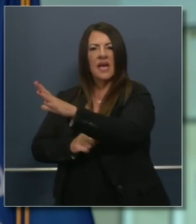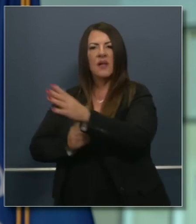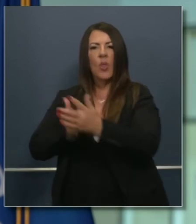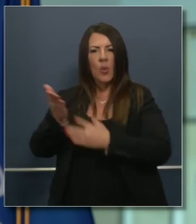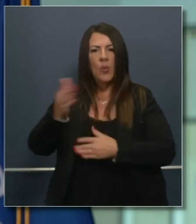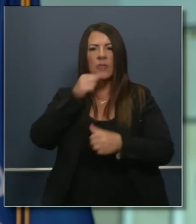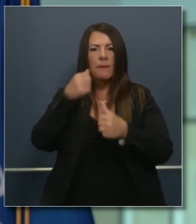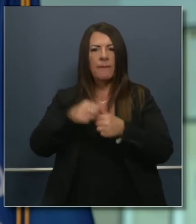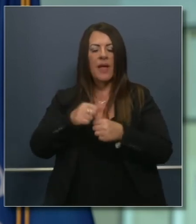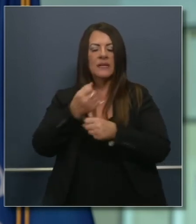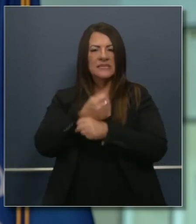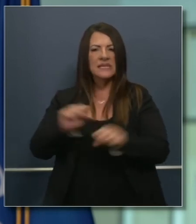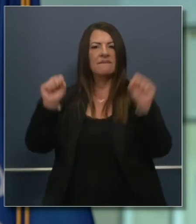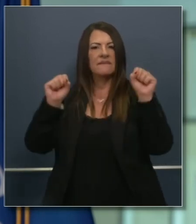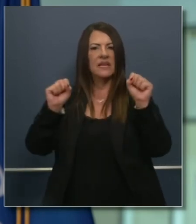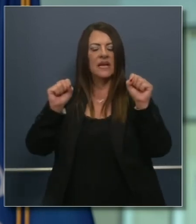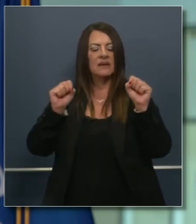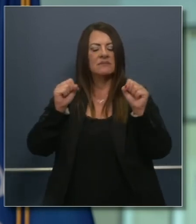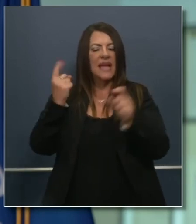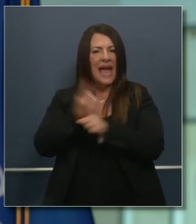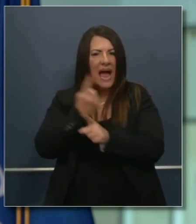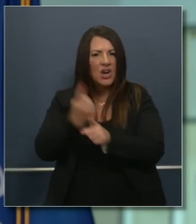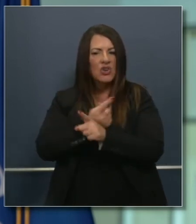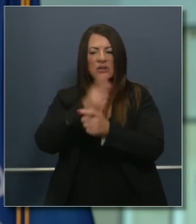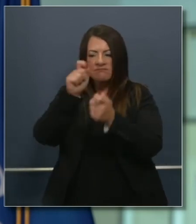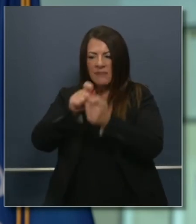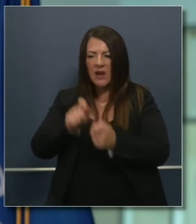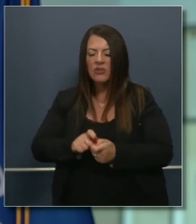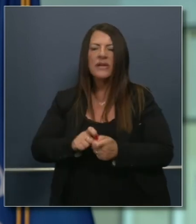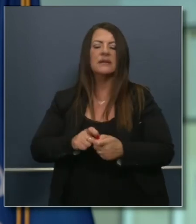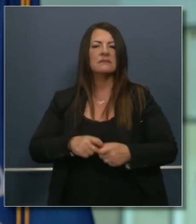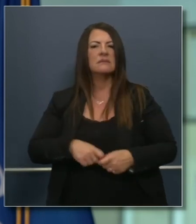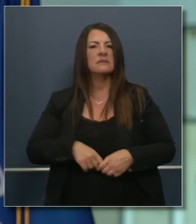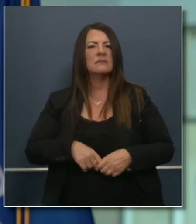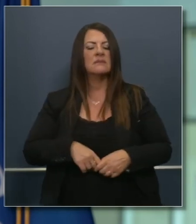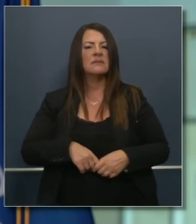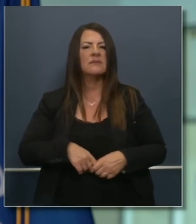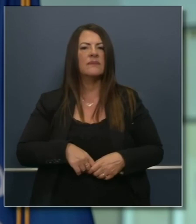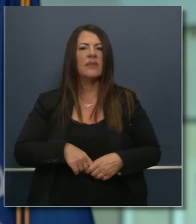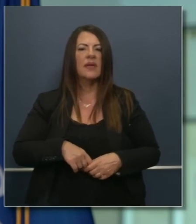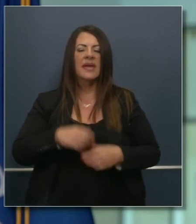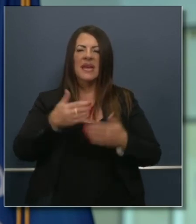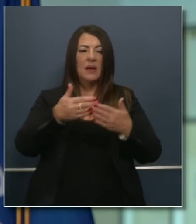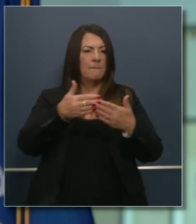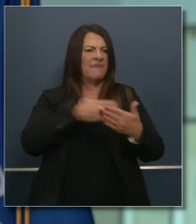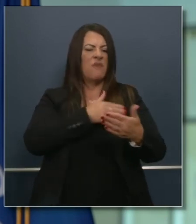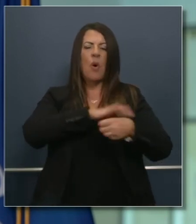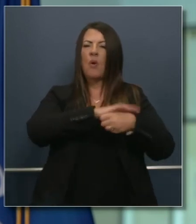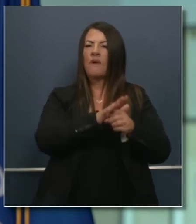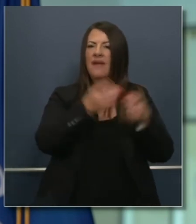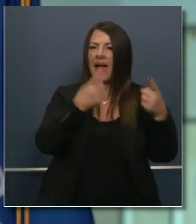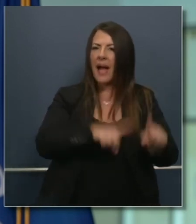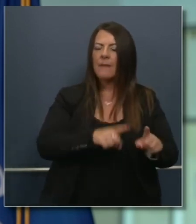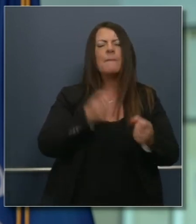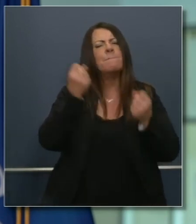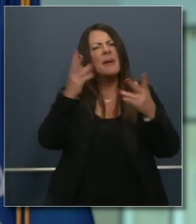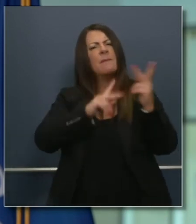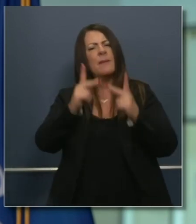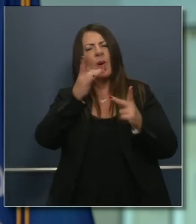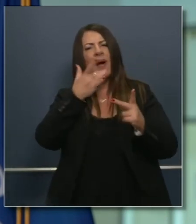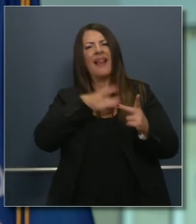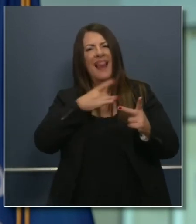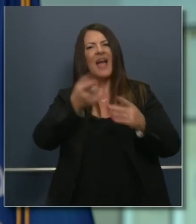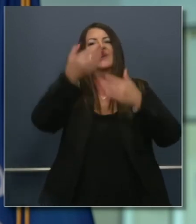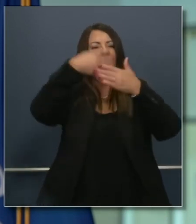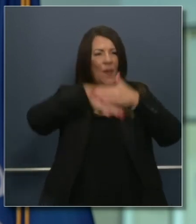not everybody wants the benefit of a mail-in ballot, even in a pre-COVID environment. They want the in-person experience. There's